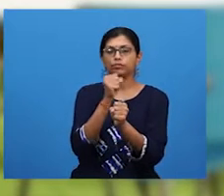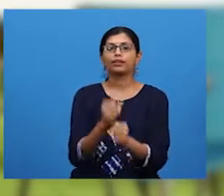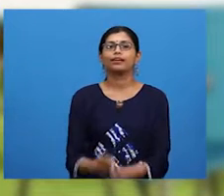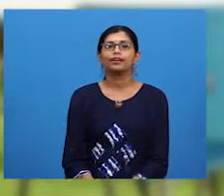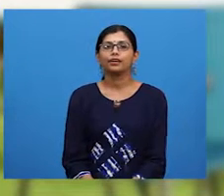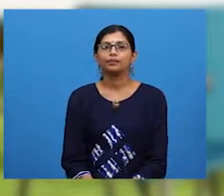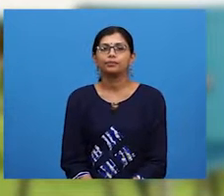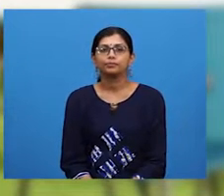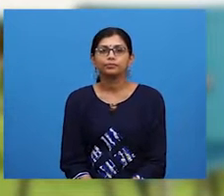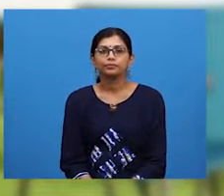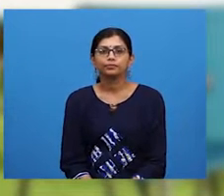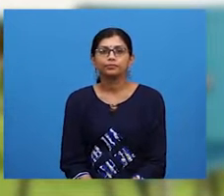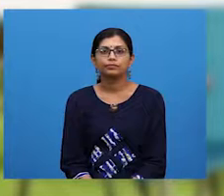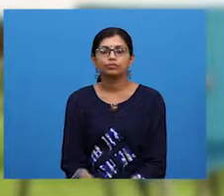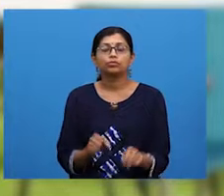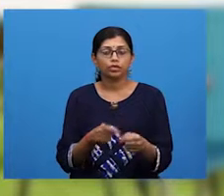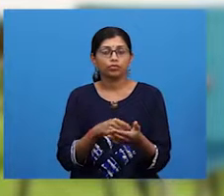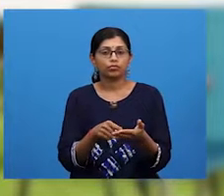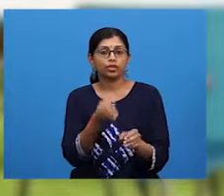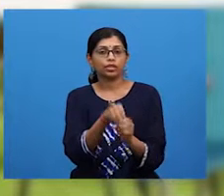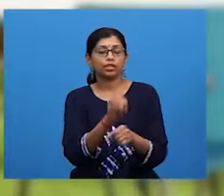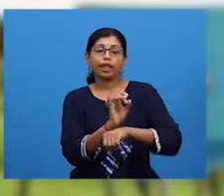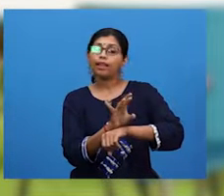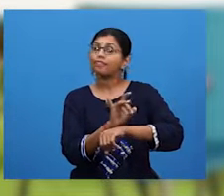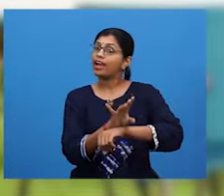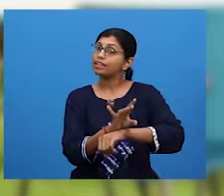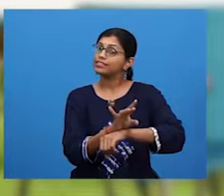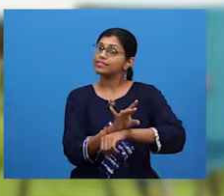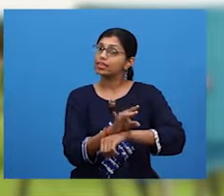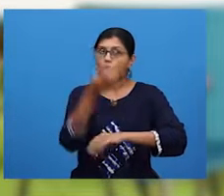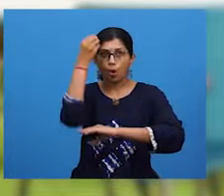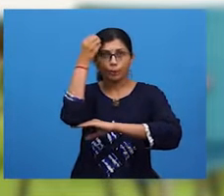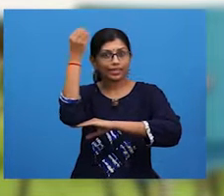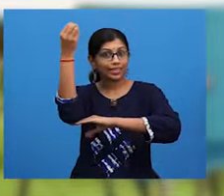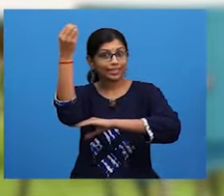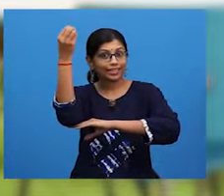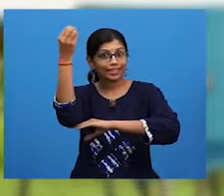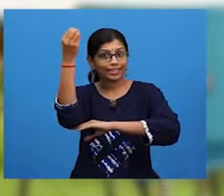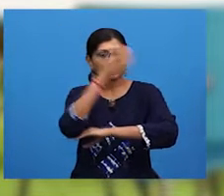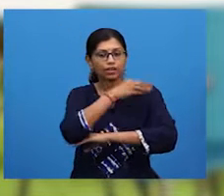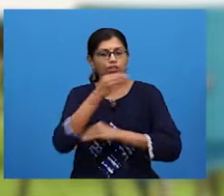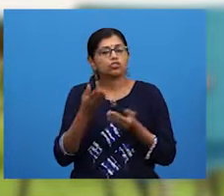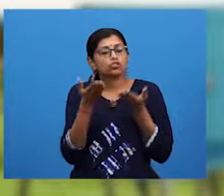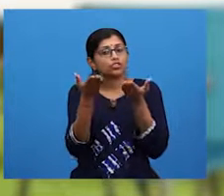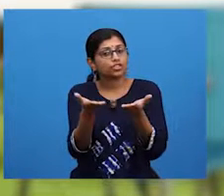conclusion can also be in a form of advice, opinion and suggestion.